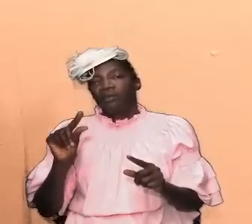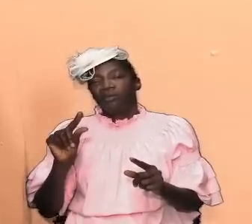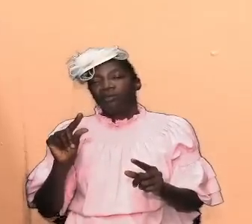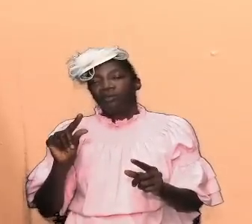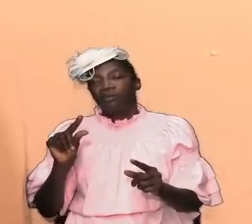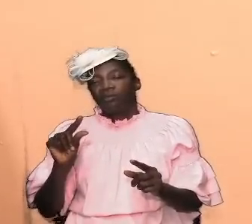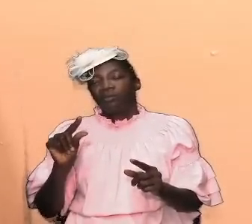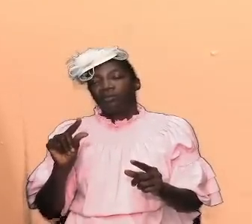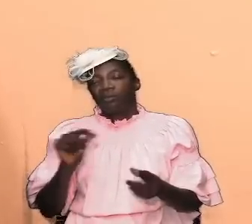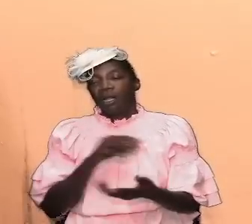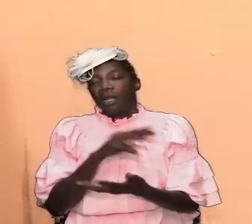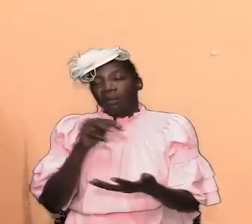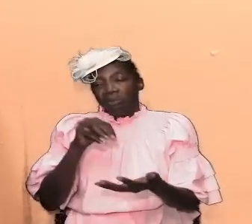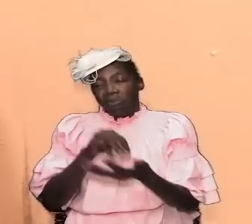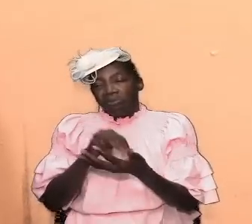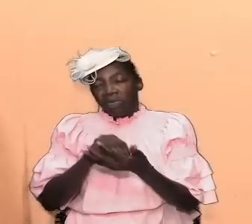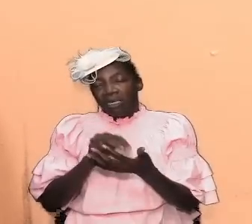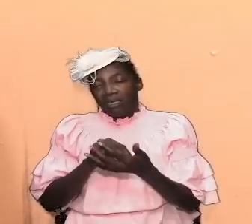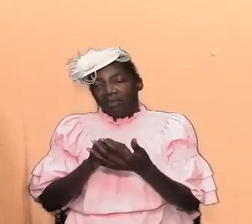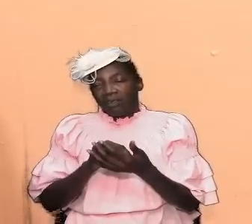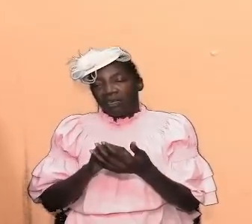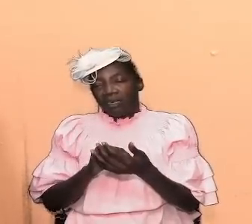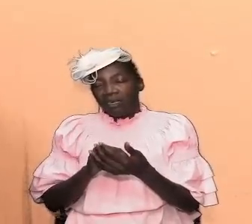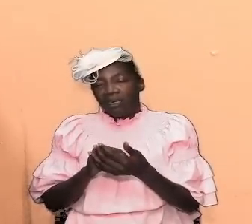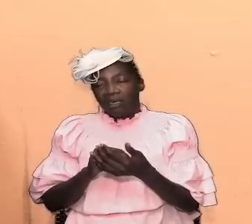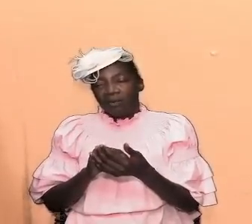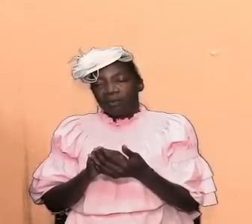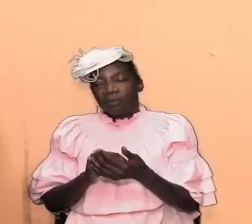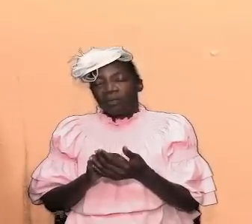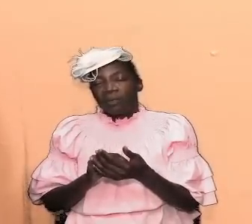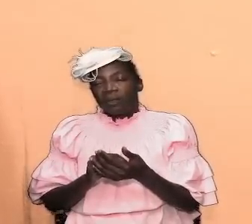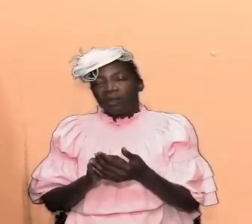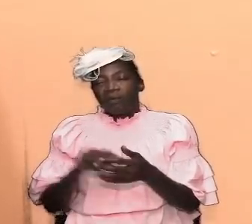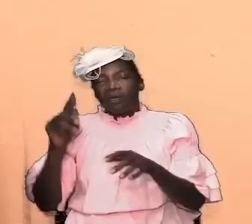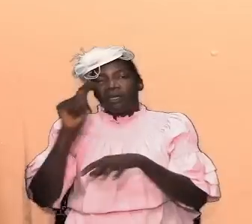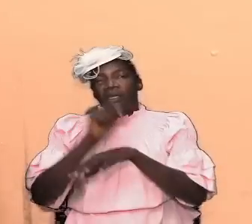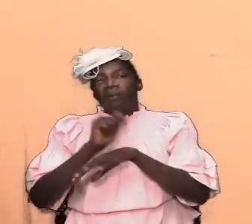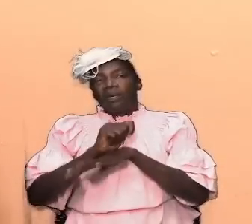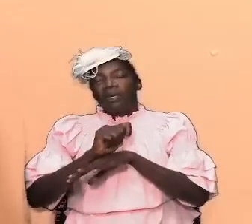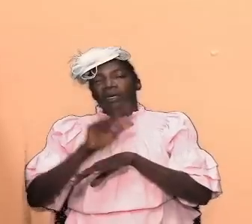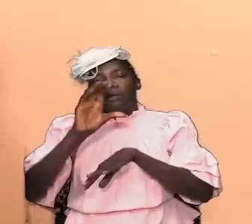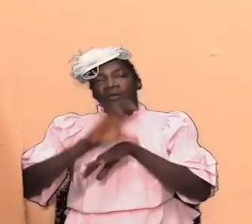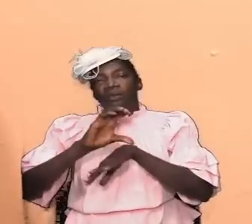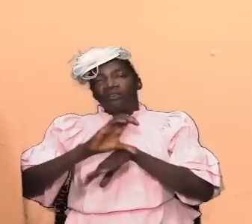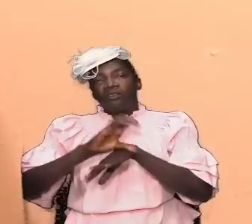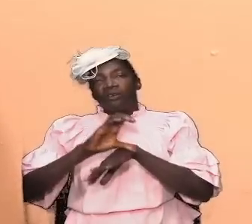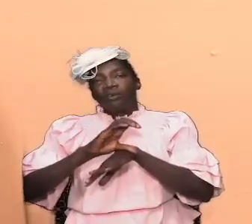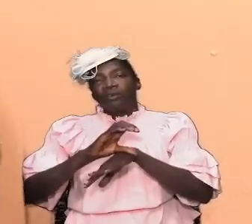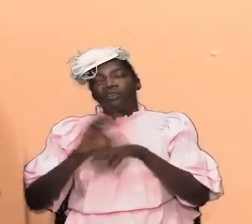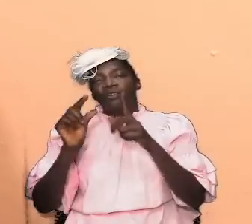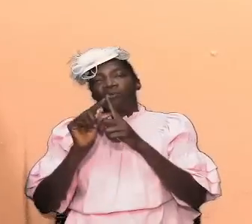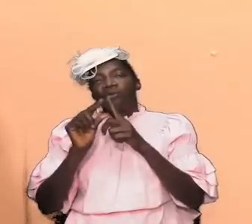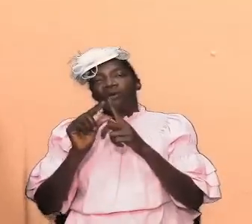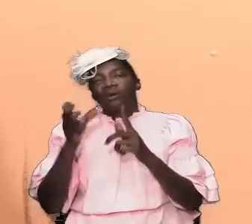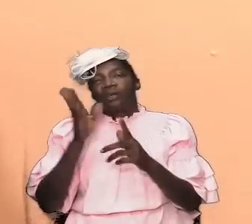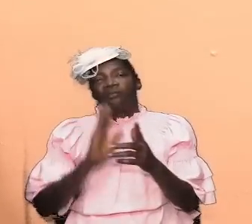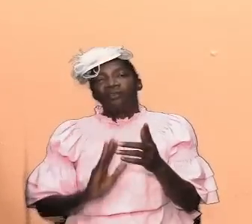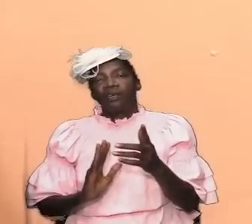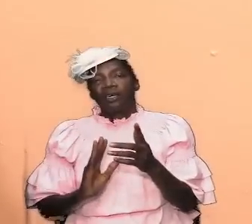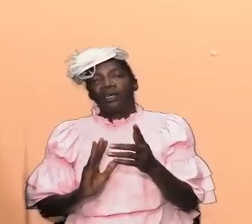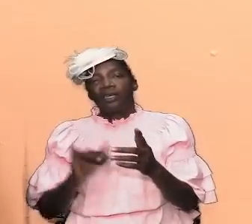with basic things with fundamental things as it relates to the tabernacle to the church it is the word of god